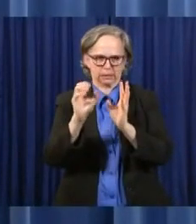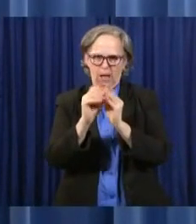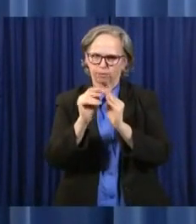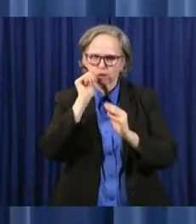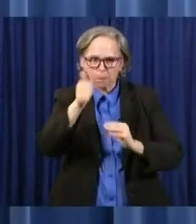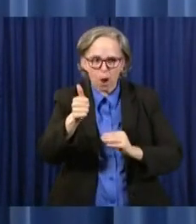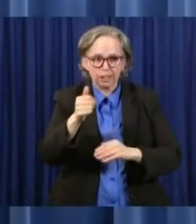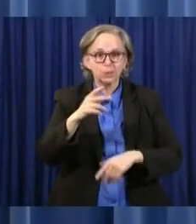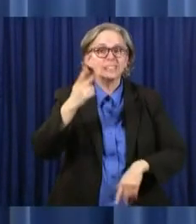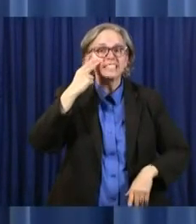Thank you very much.